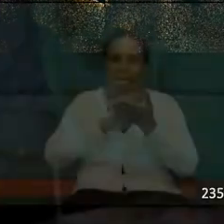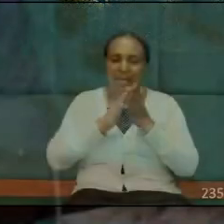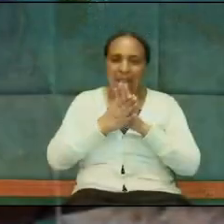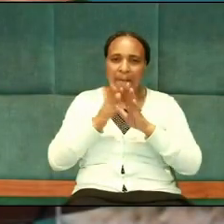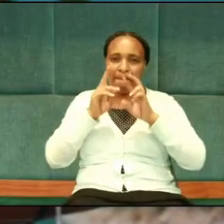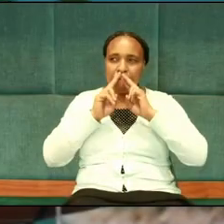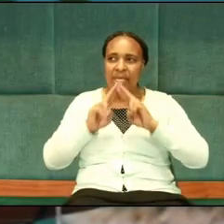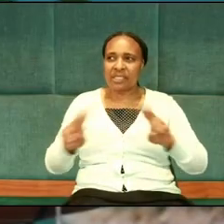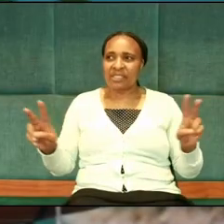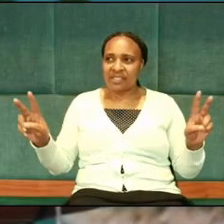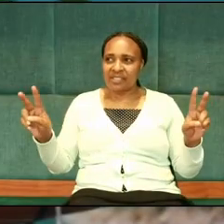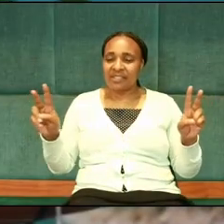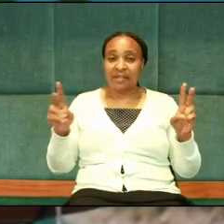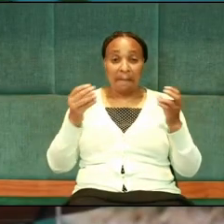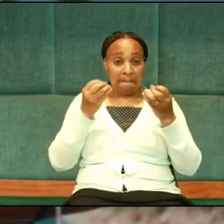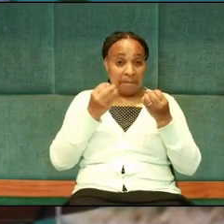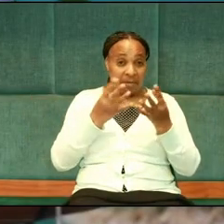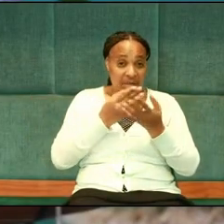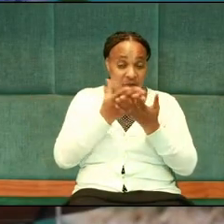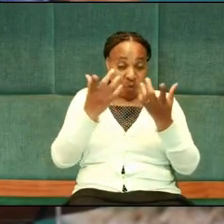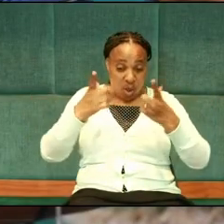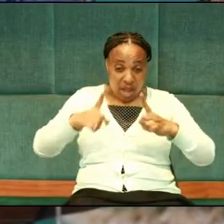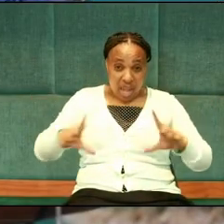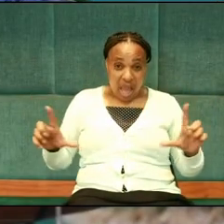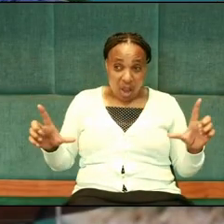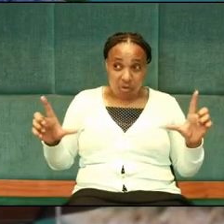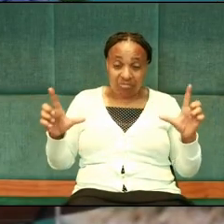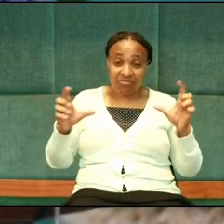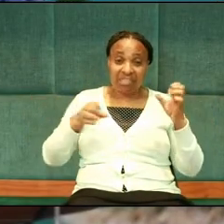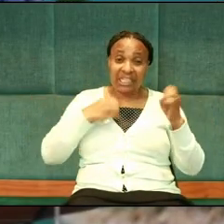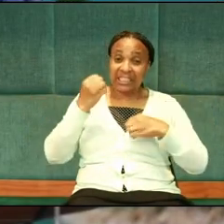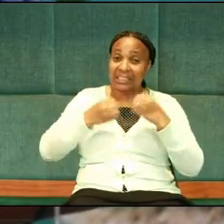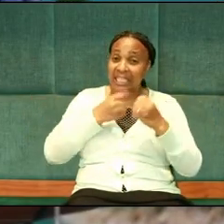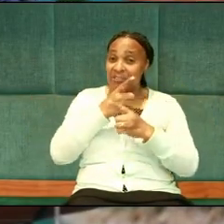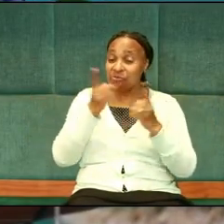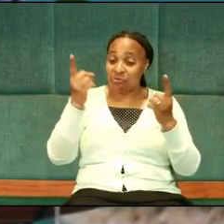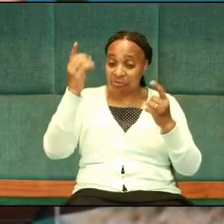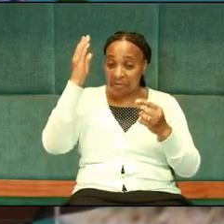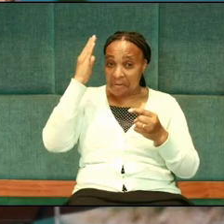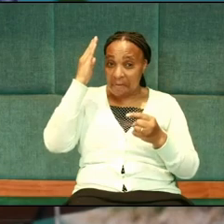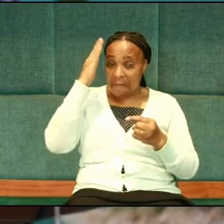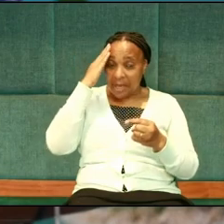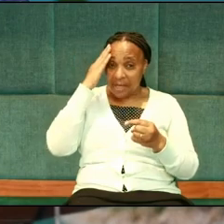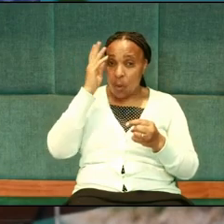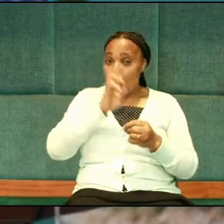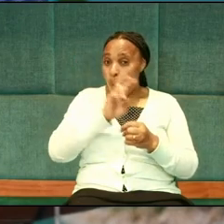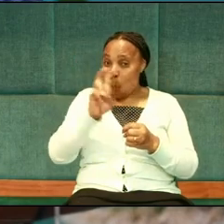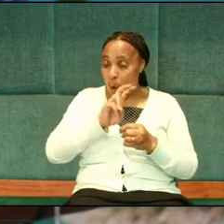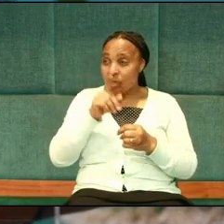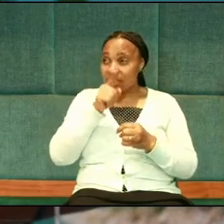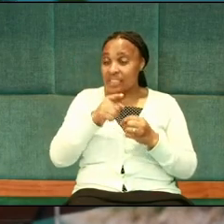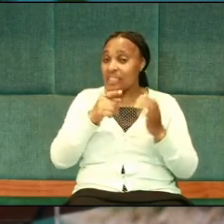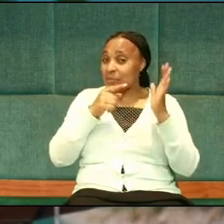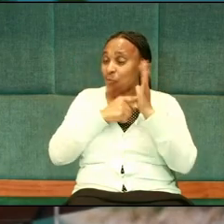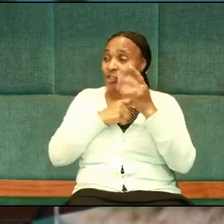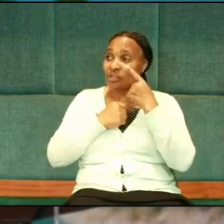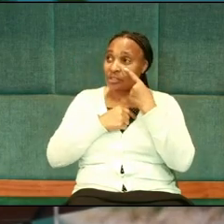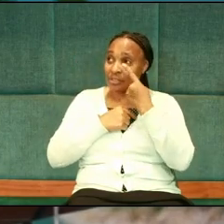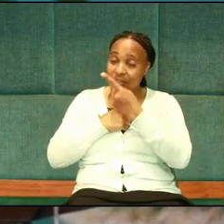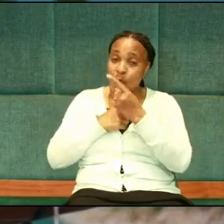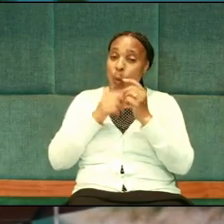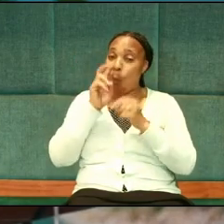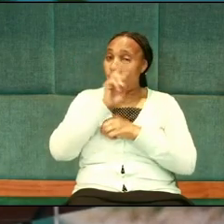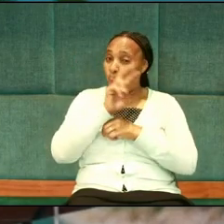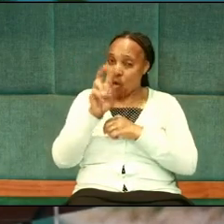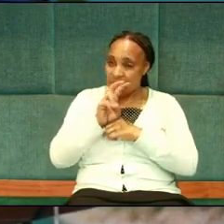for every man. So, men, you allow them. You have eternal side checks on your head. So, you need to watch out on that one. A caution. After